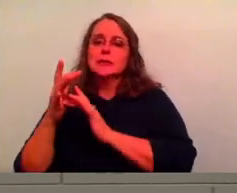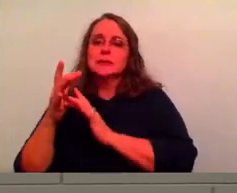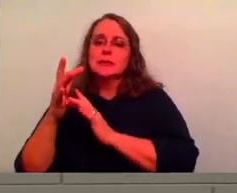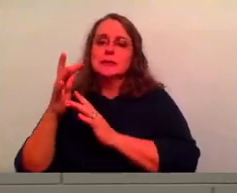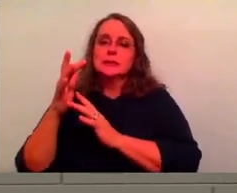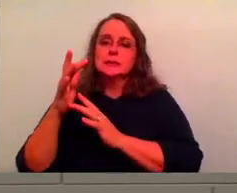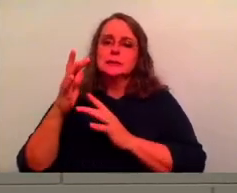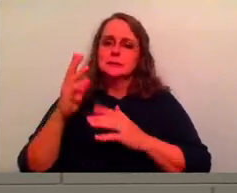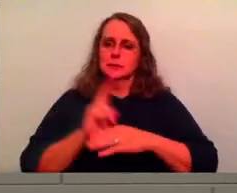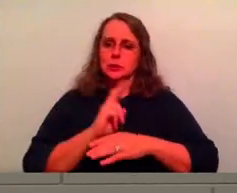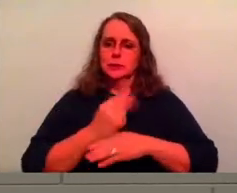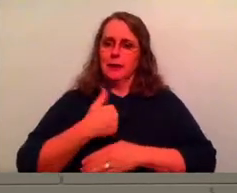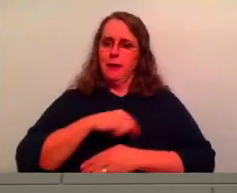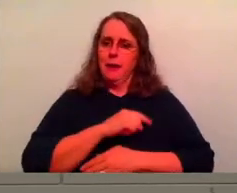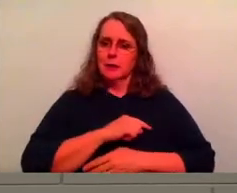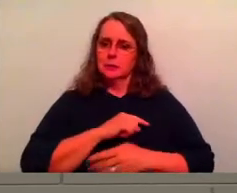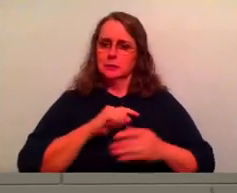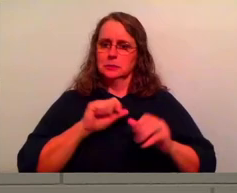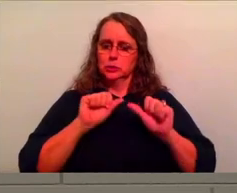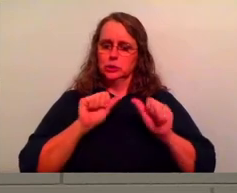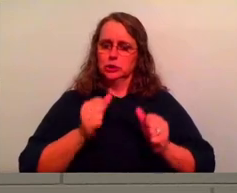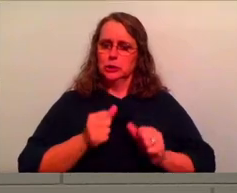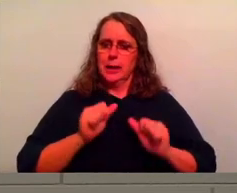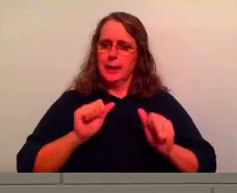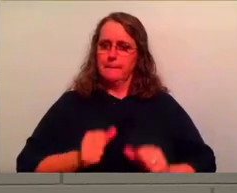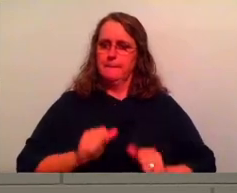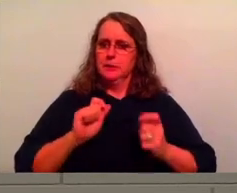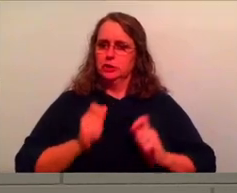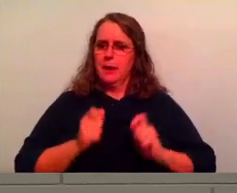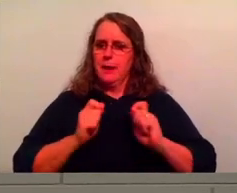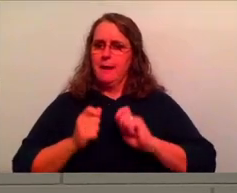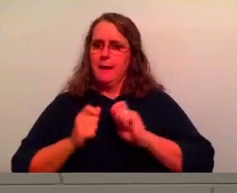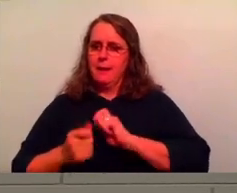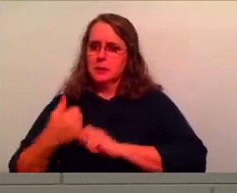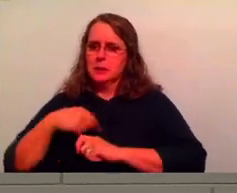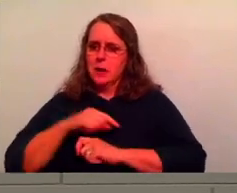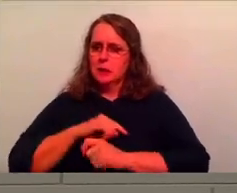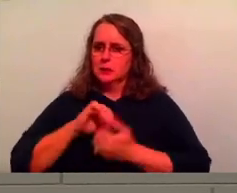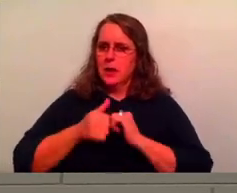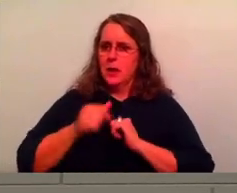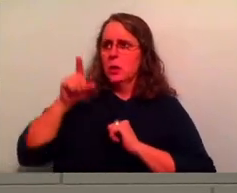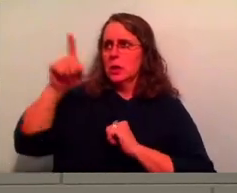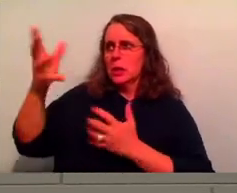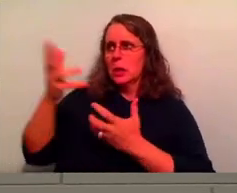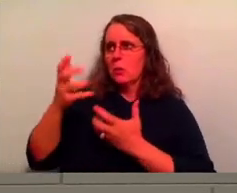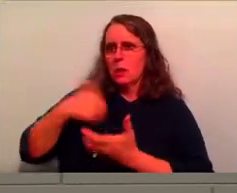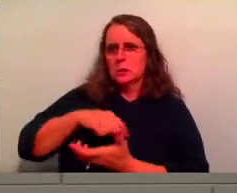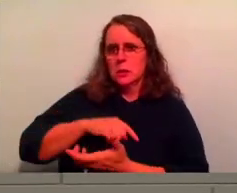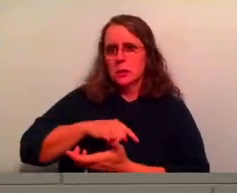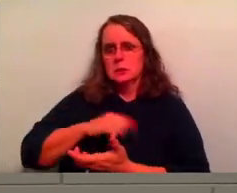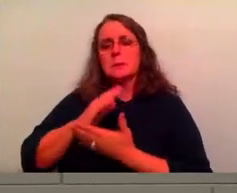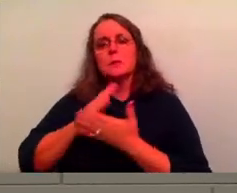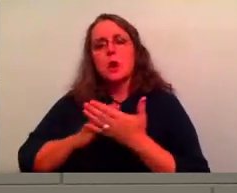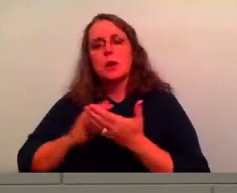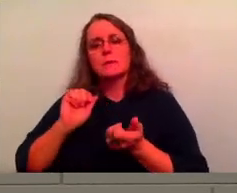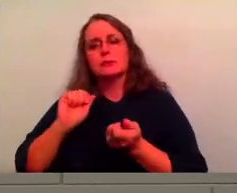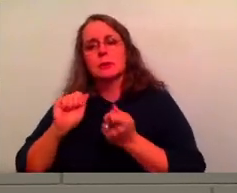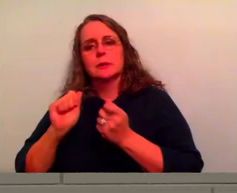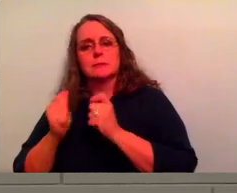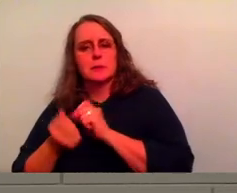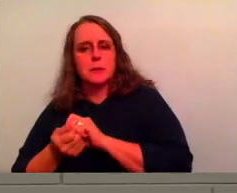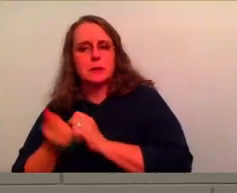us the way he wants us. And that's part of this transformation. It's part of this process.